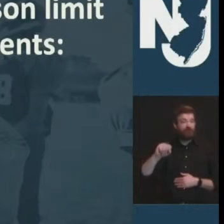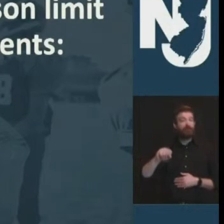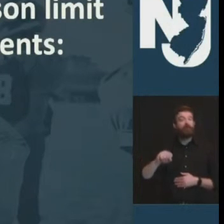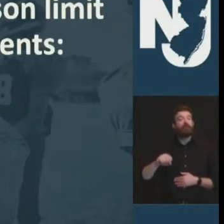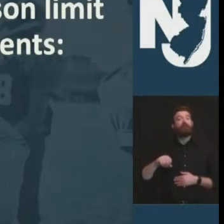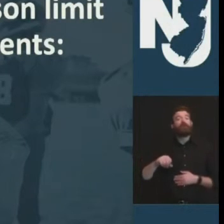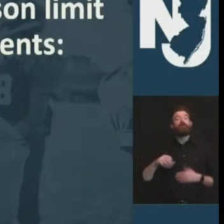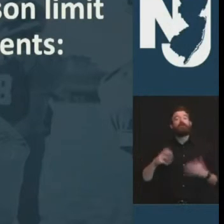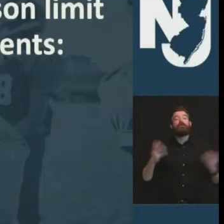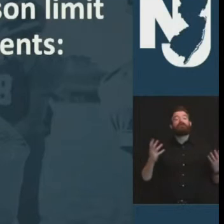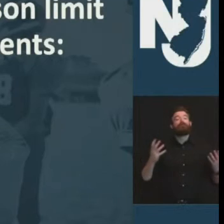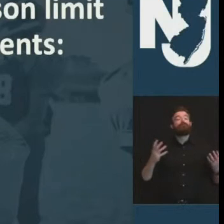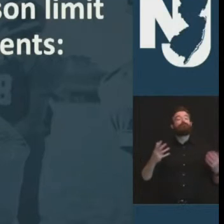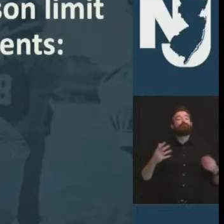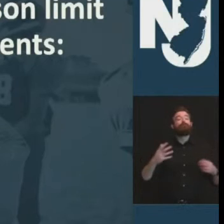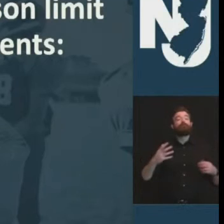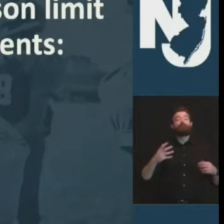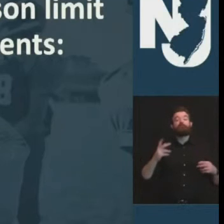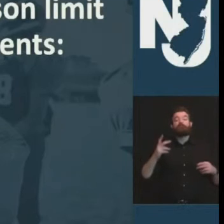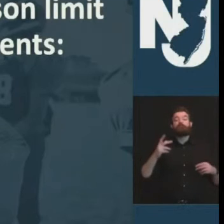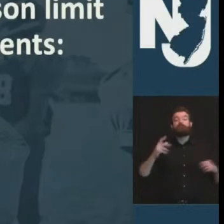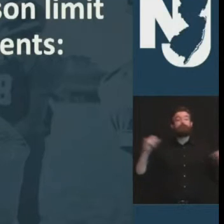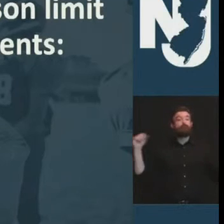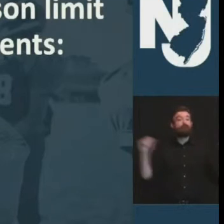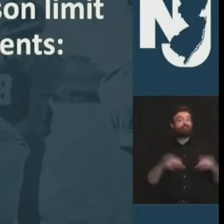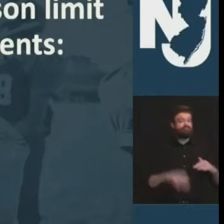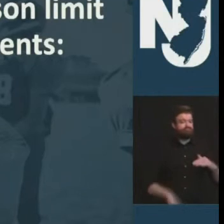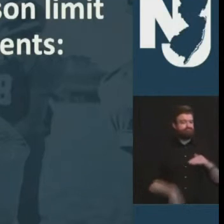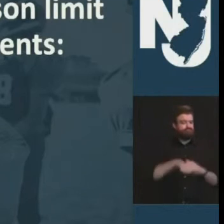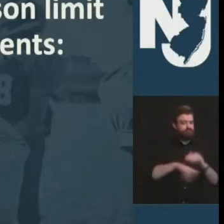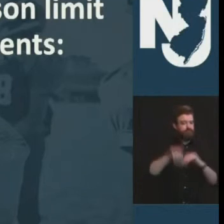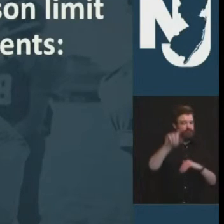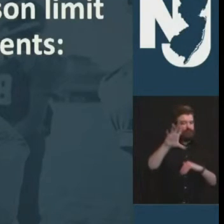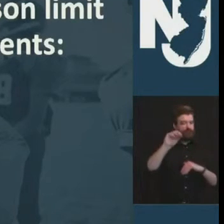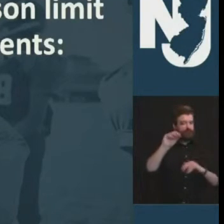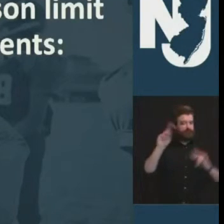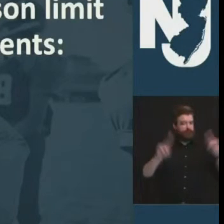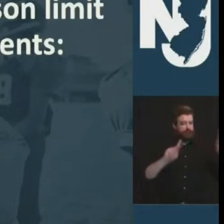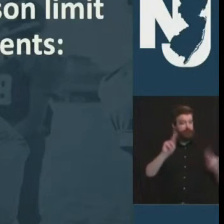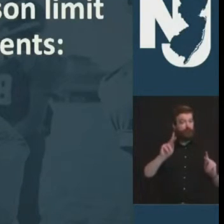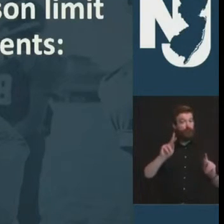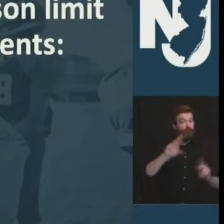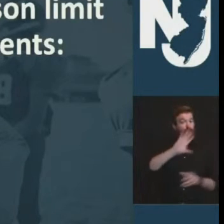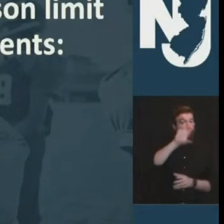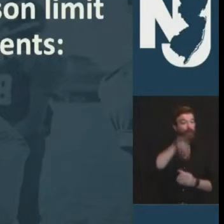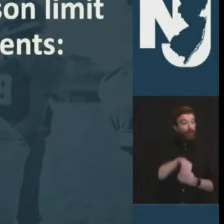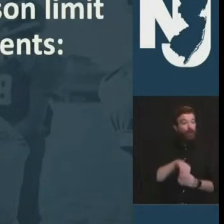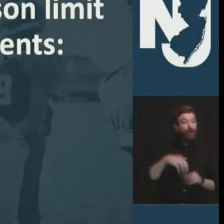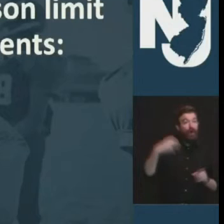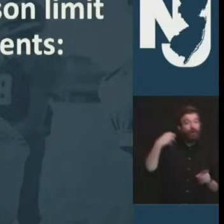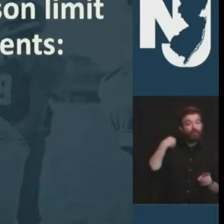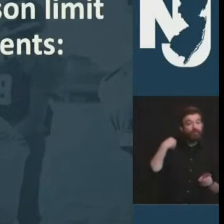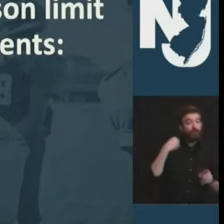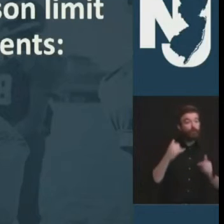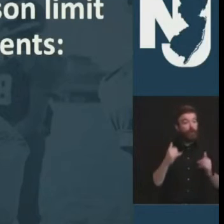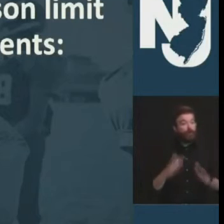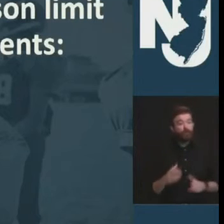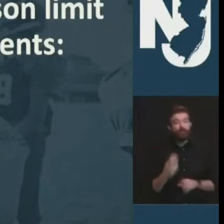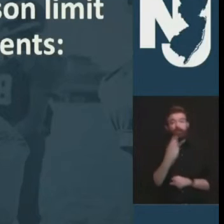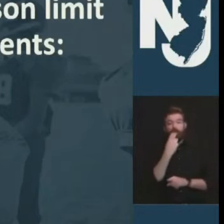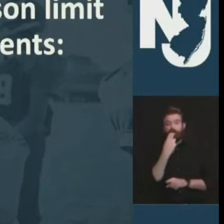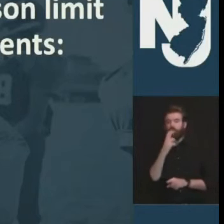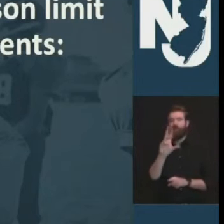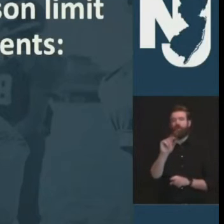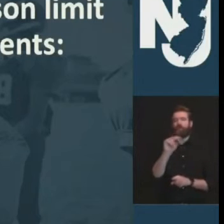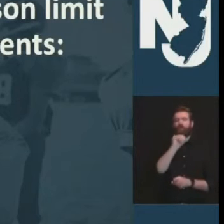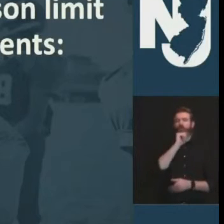such as players coaches and referees will not count toward the 150 person limit this will